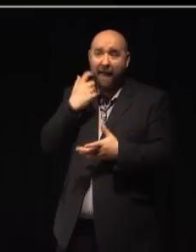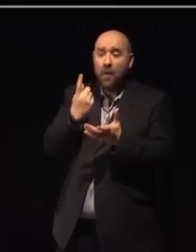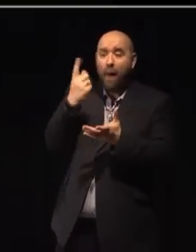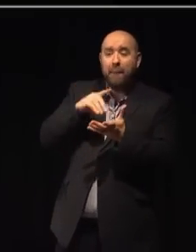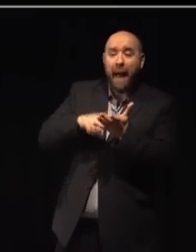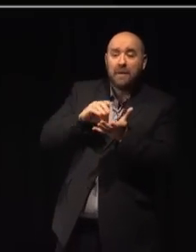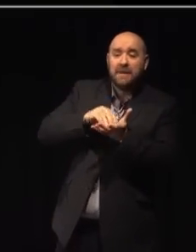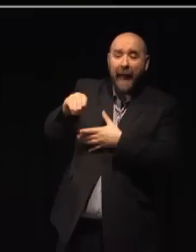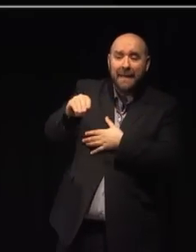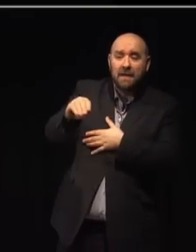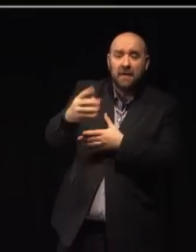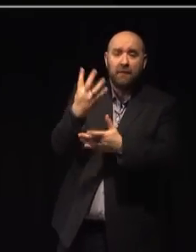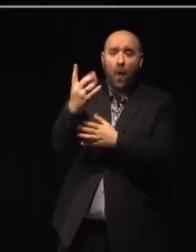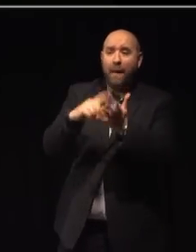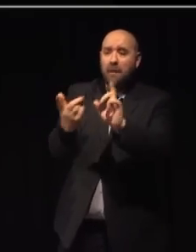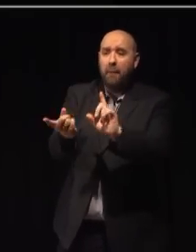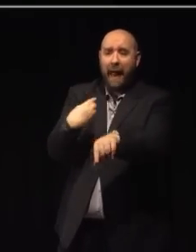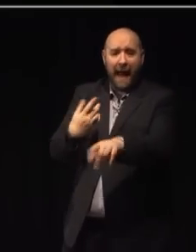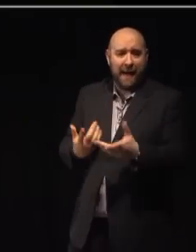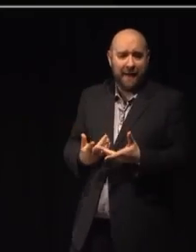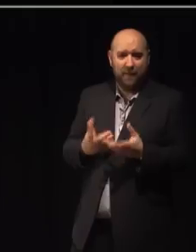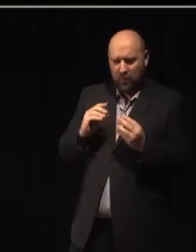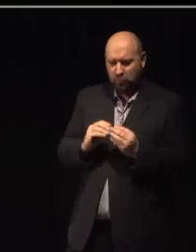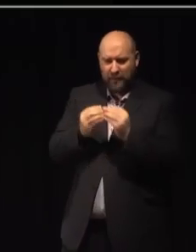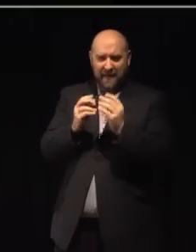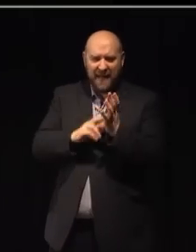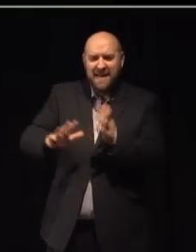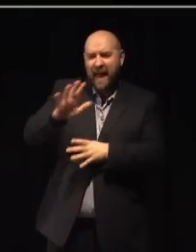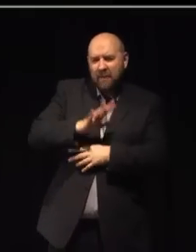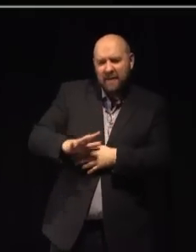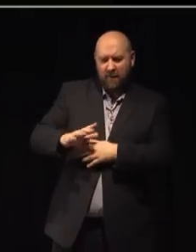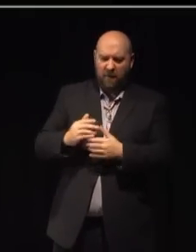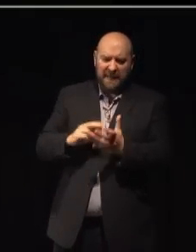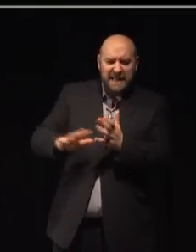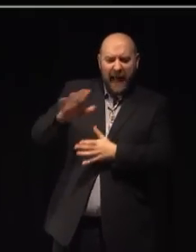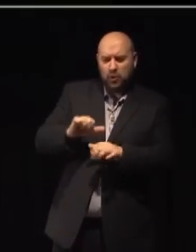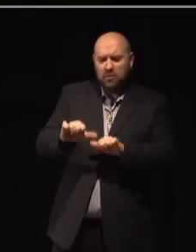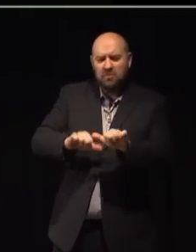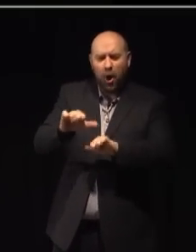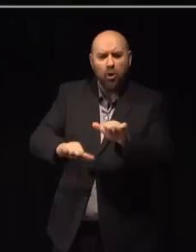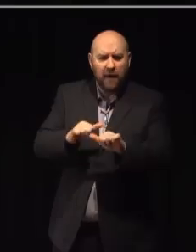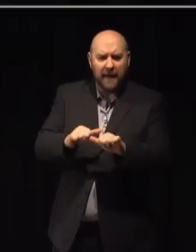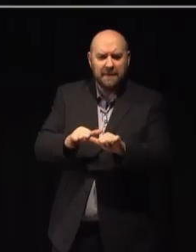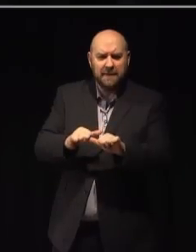invested. How they can build a narrative of national progress and give us an international presence.